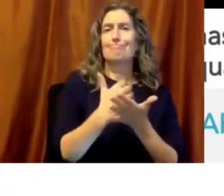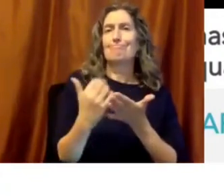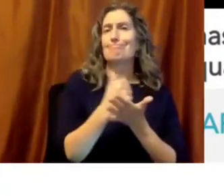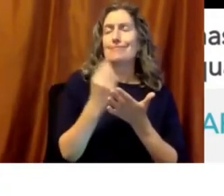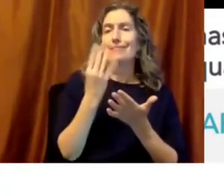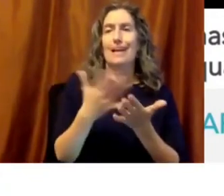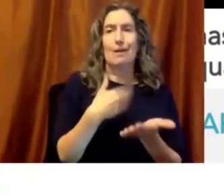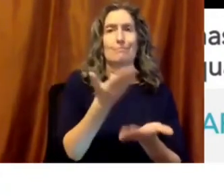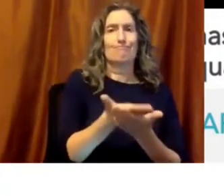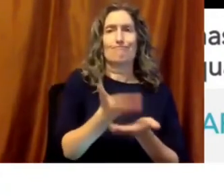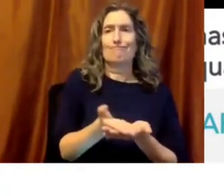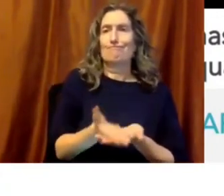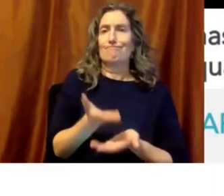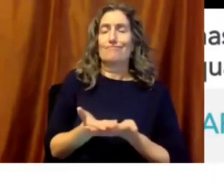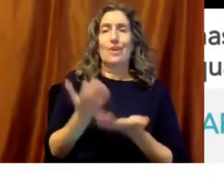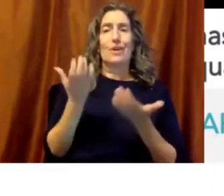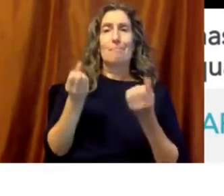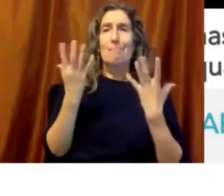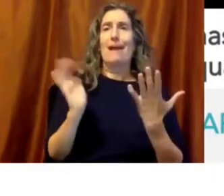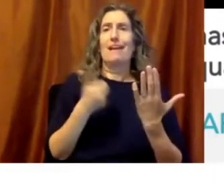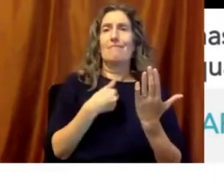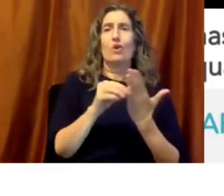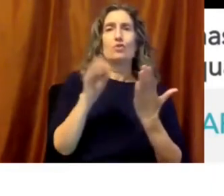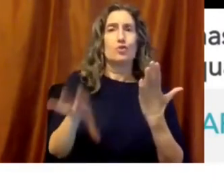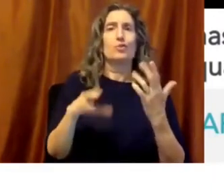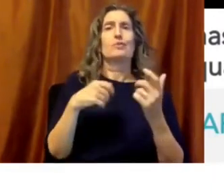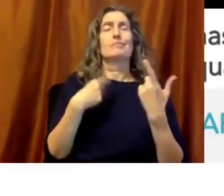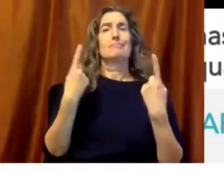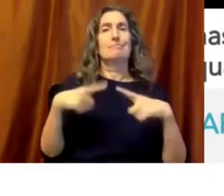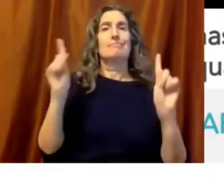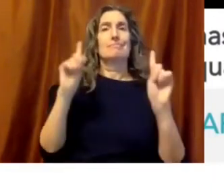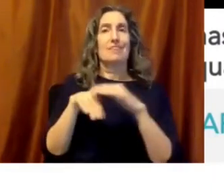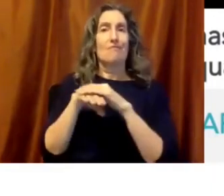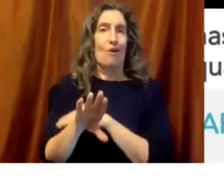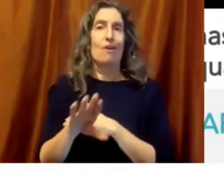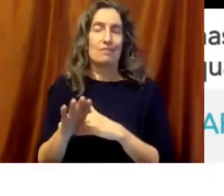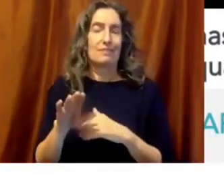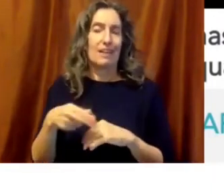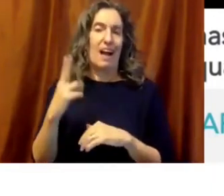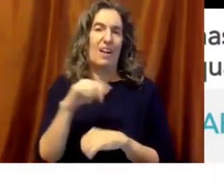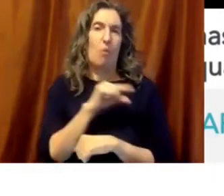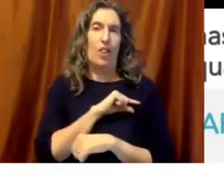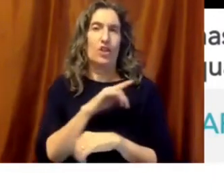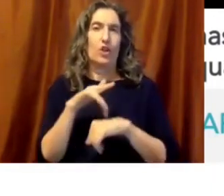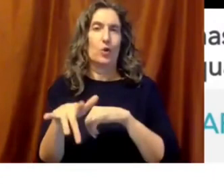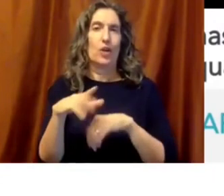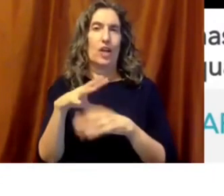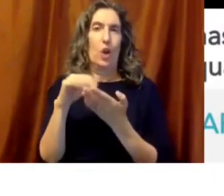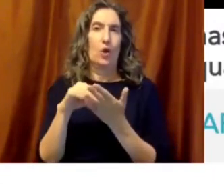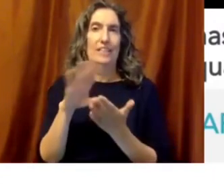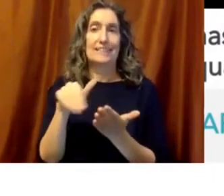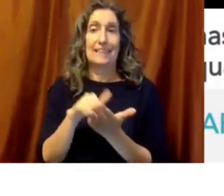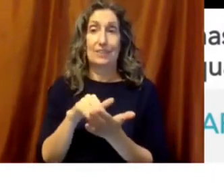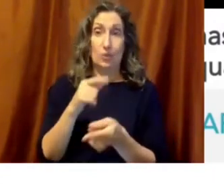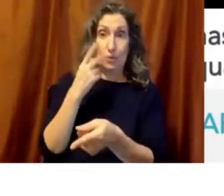many of our scholars into high-quality early learning centers. And so the peach shows the number of